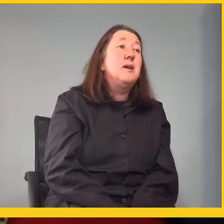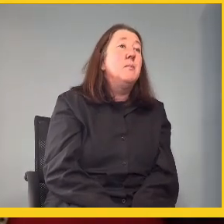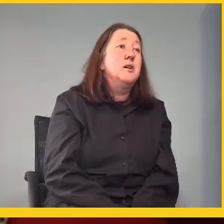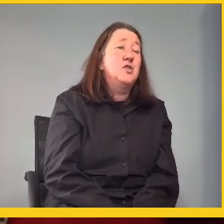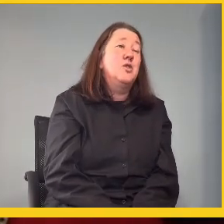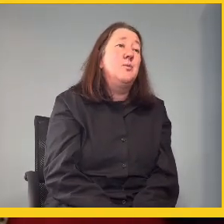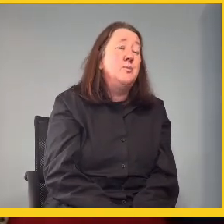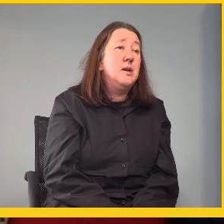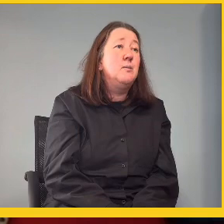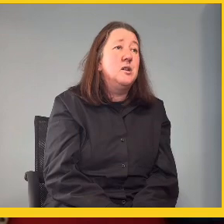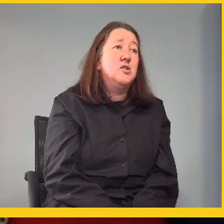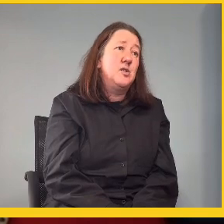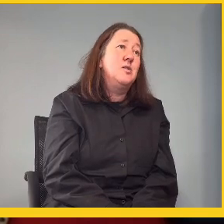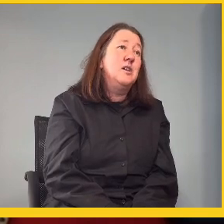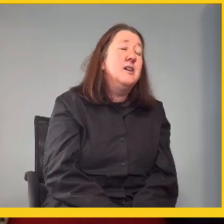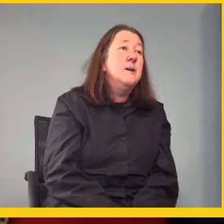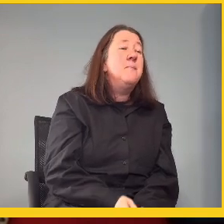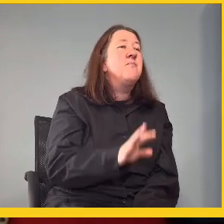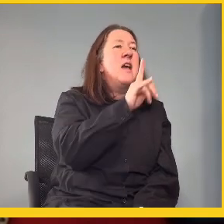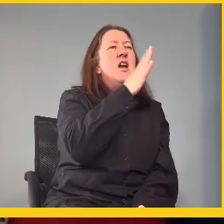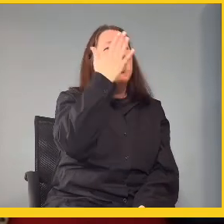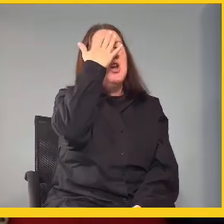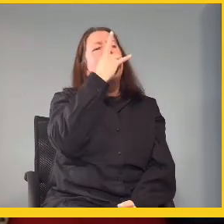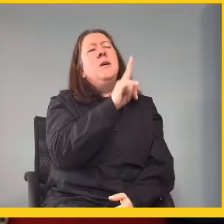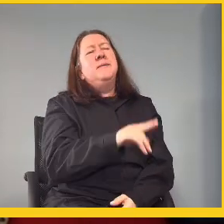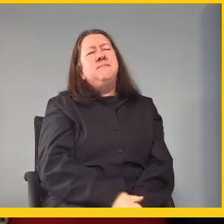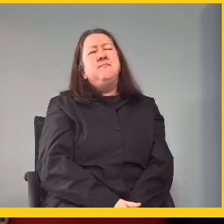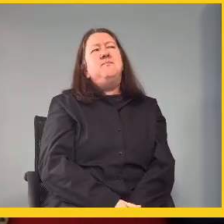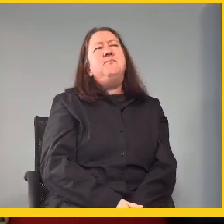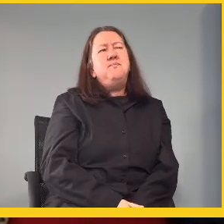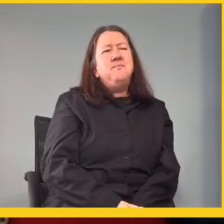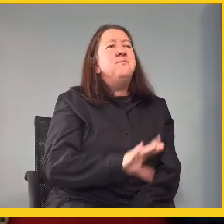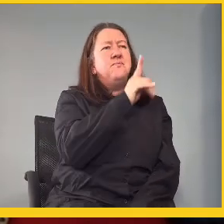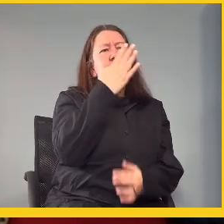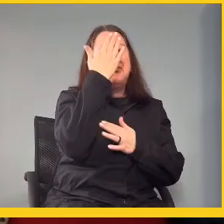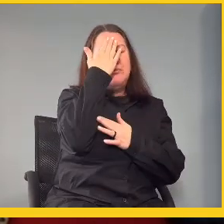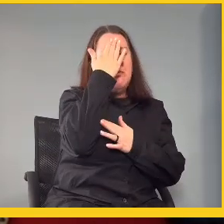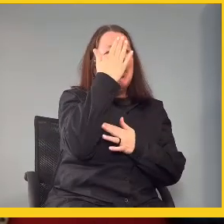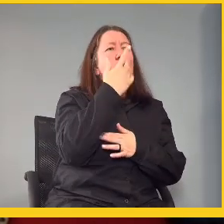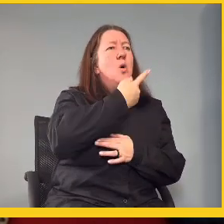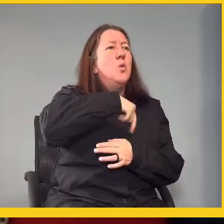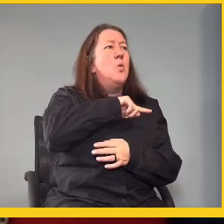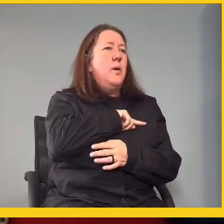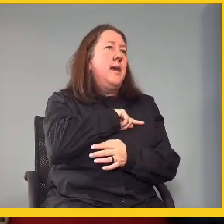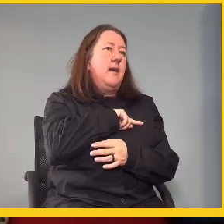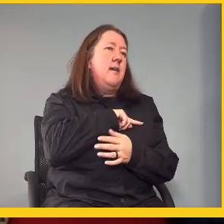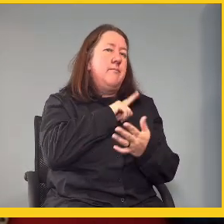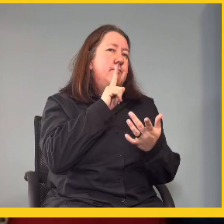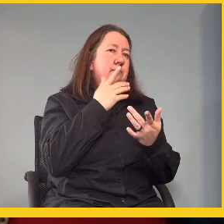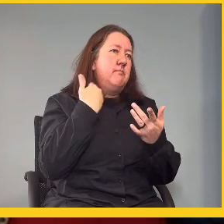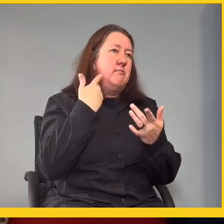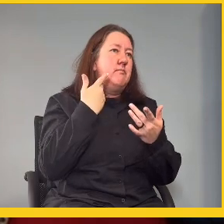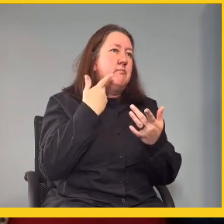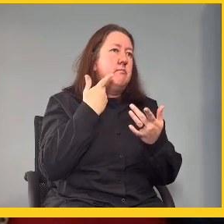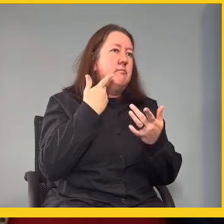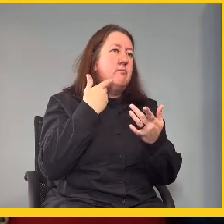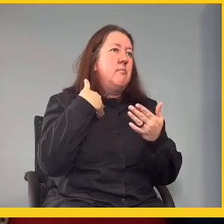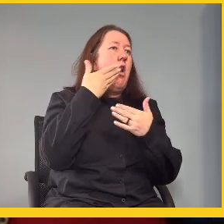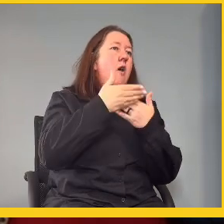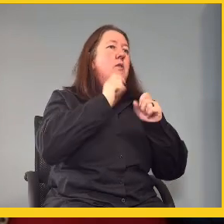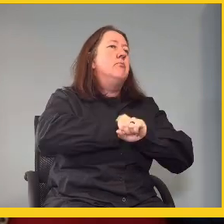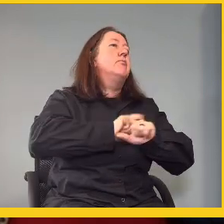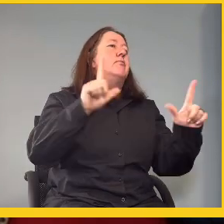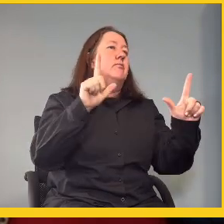of course, a big milestone. Yeah. You know what, um, you know, we were actually, you know, after, uh, it was aired